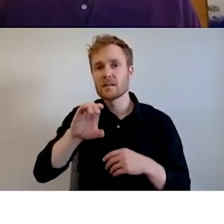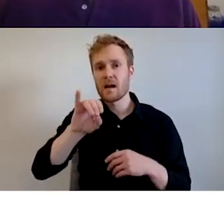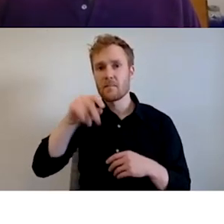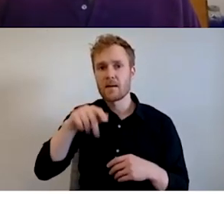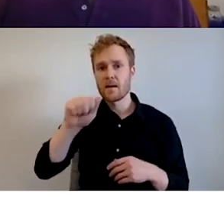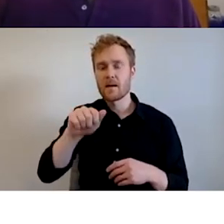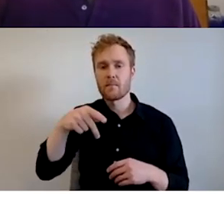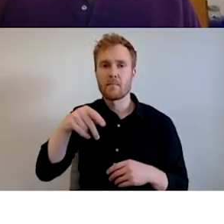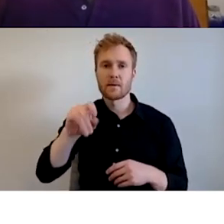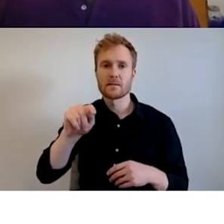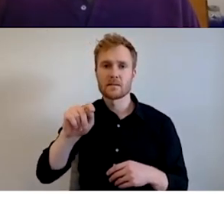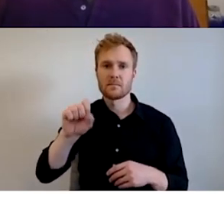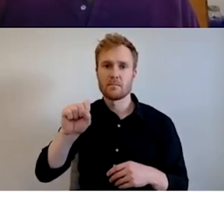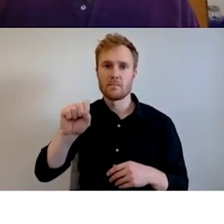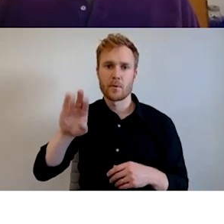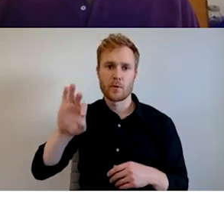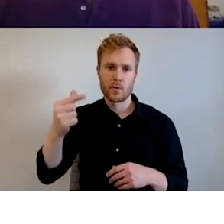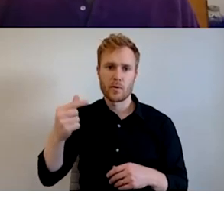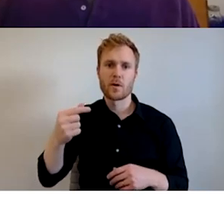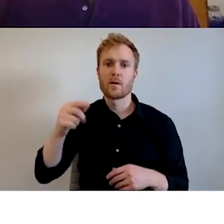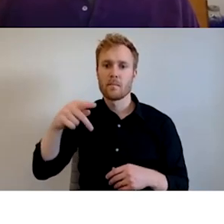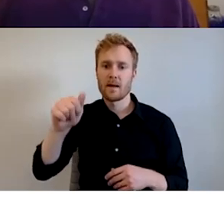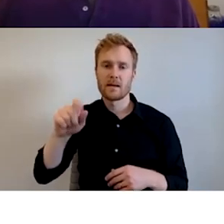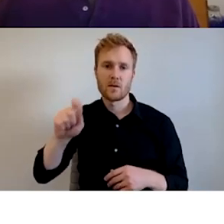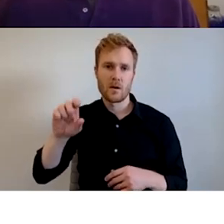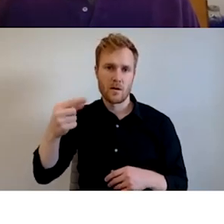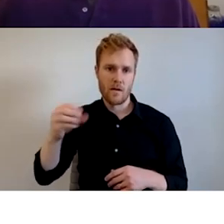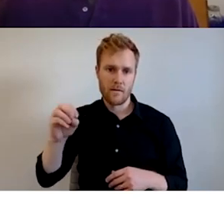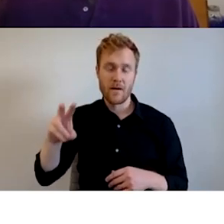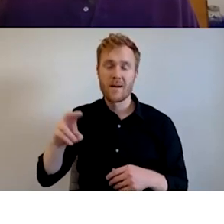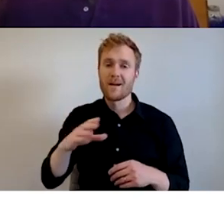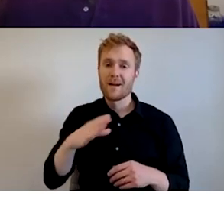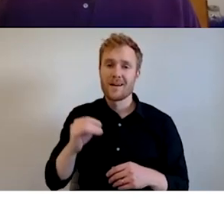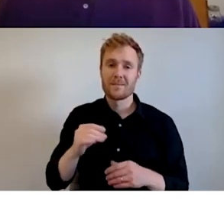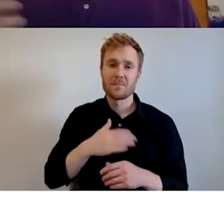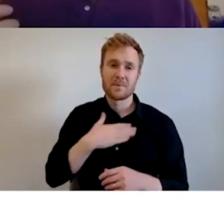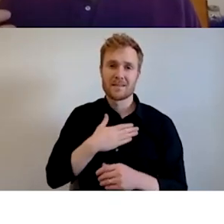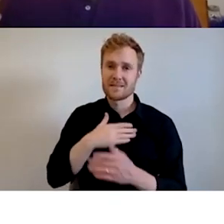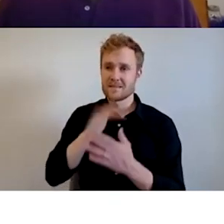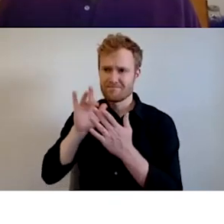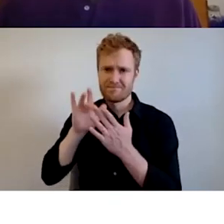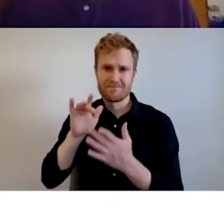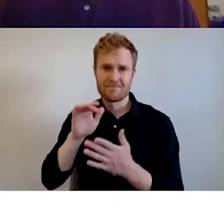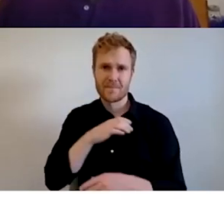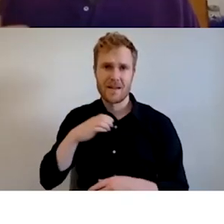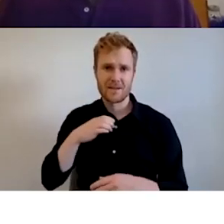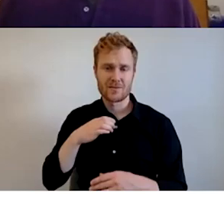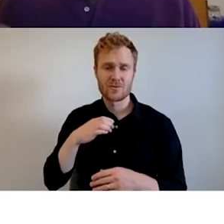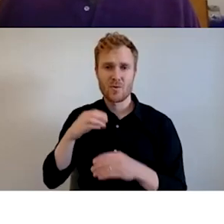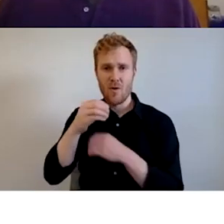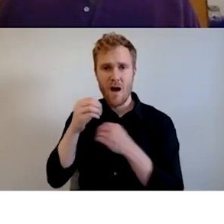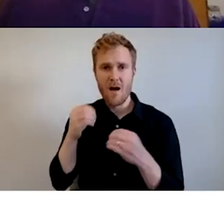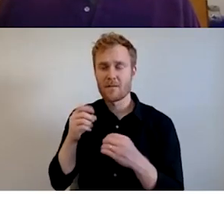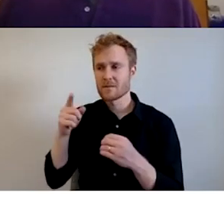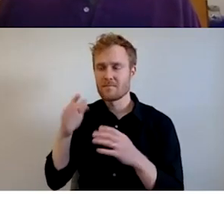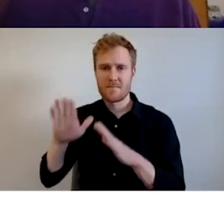free to reach out to your council office. There are some amazing advocates for you out there that are working behind the scenes, giving us a lot of grief, um, to get our jobs done,